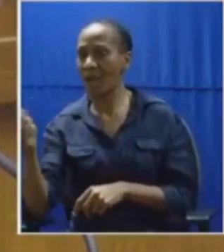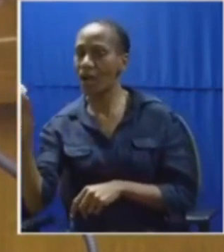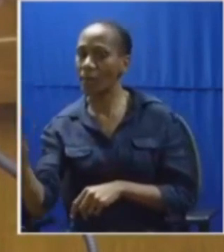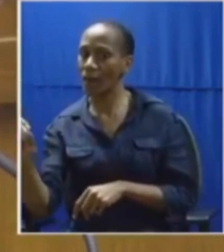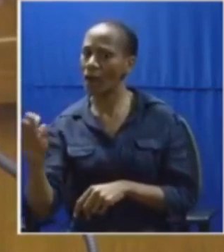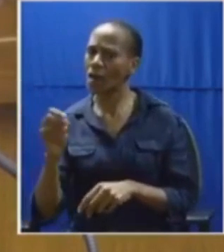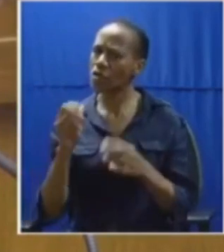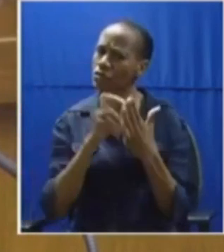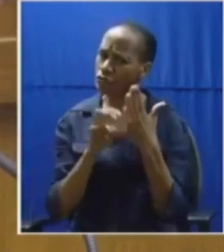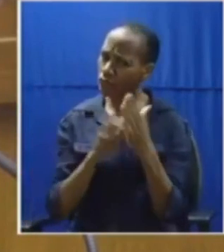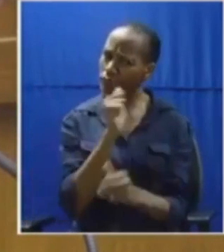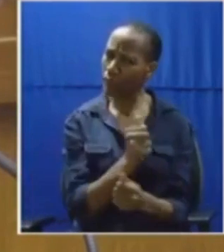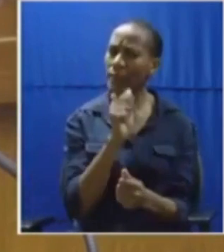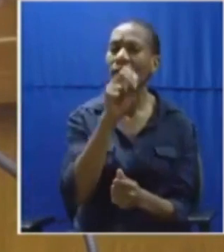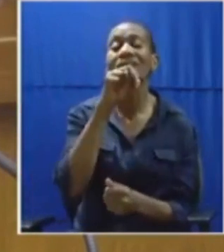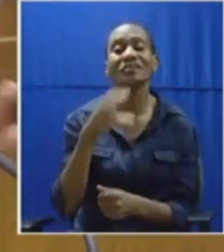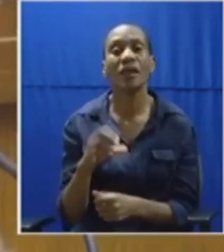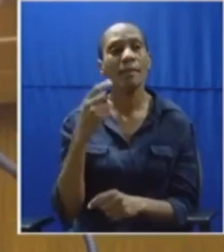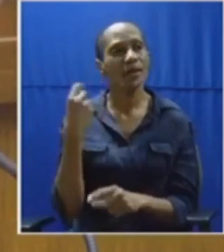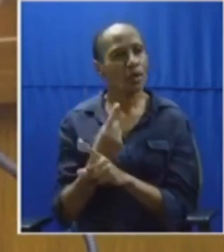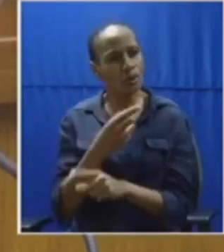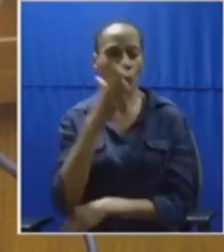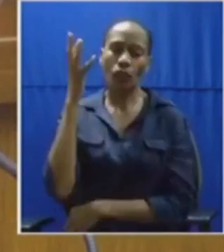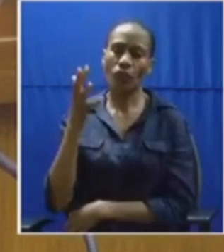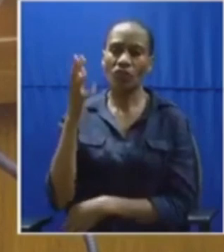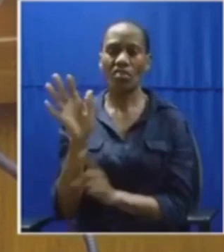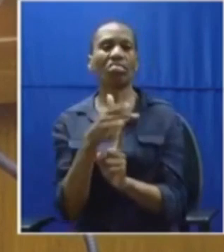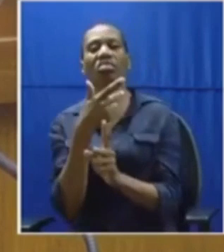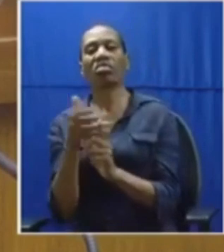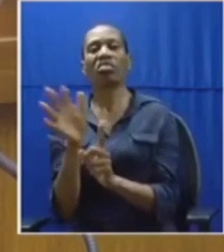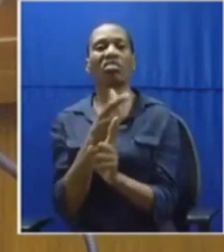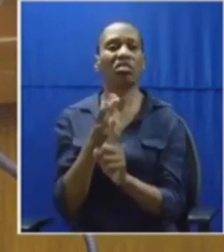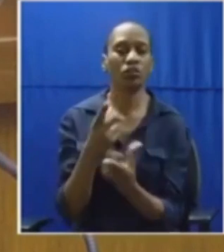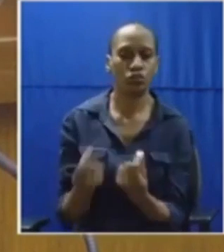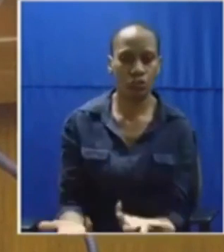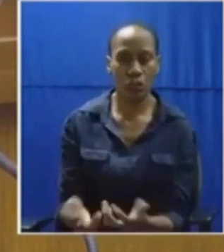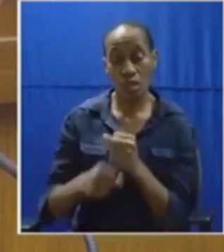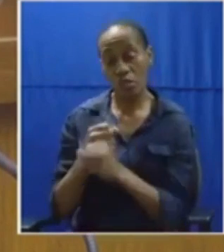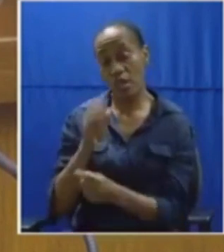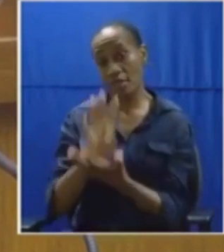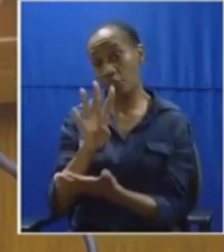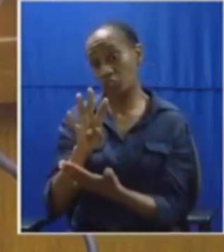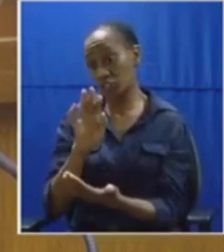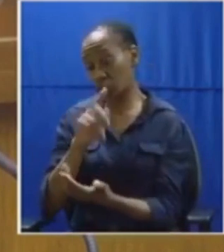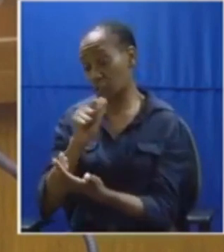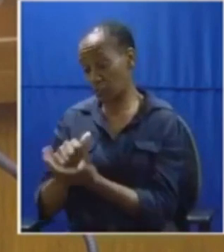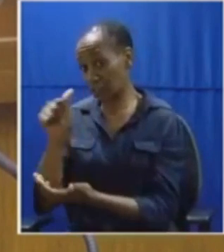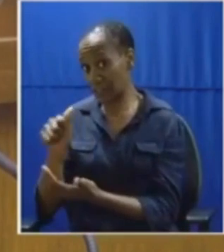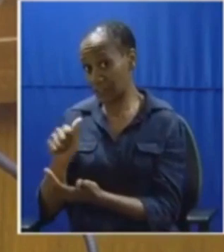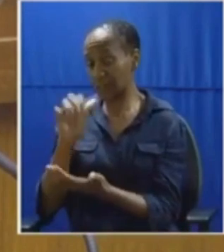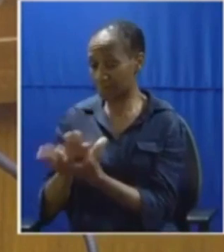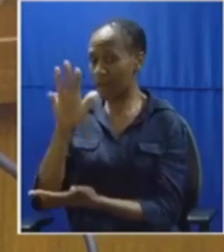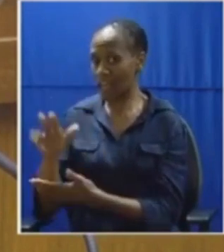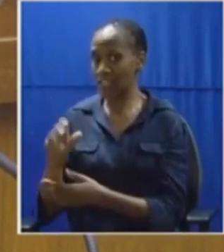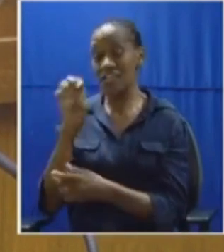your own party but every time you speak about them you are wishy-washy in the 2014 2016 2019 election manifest of